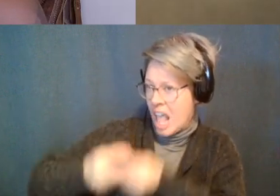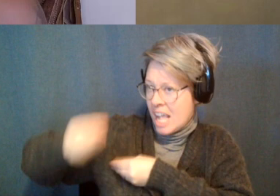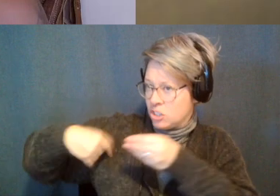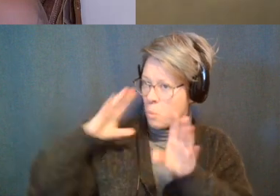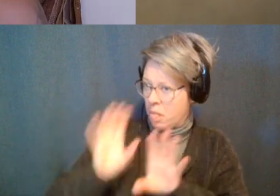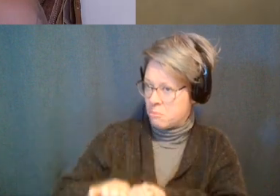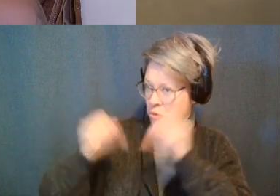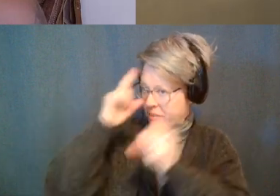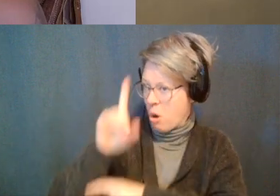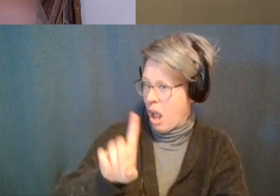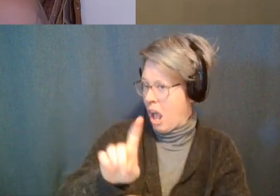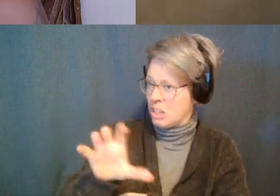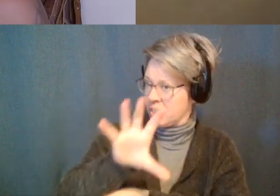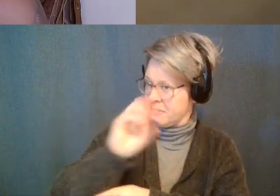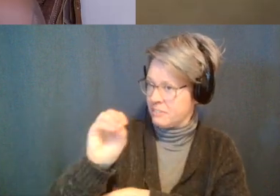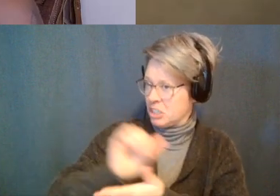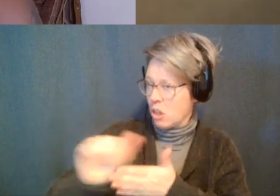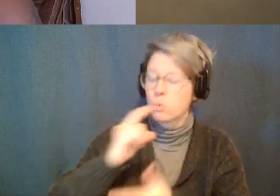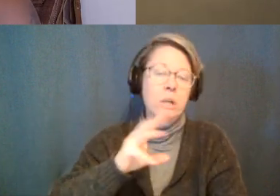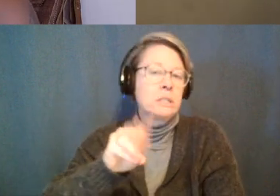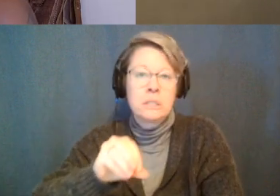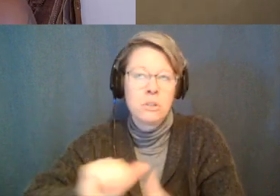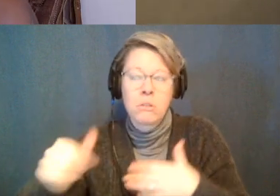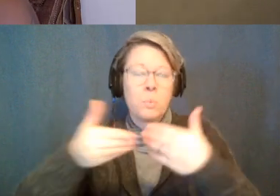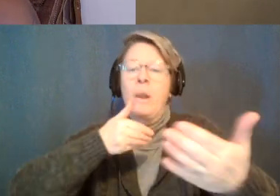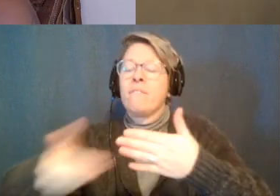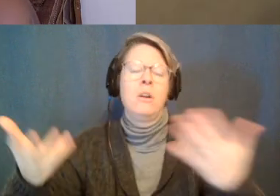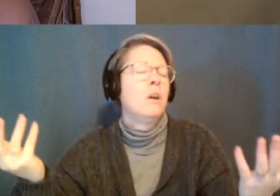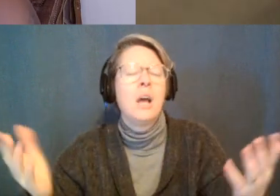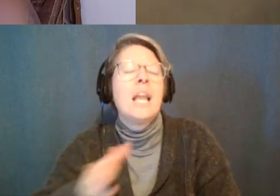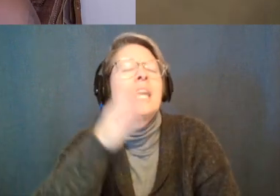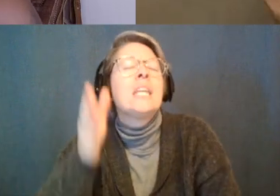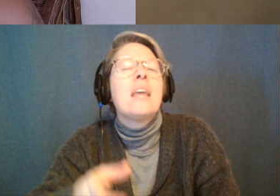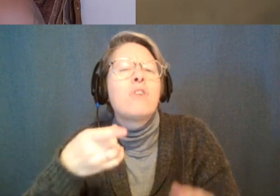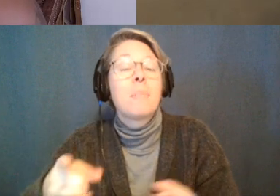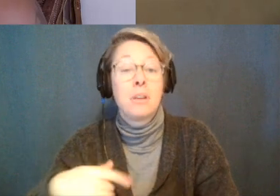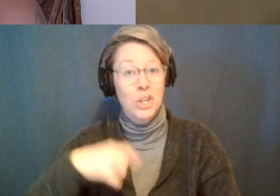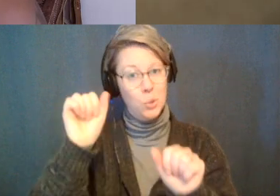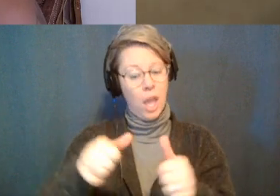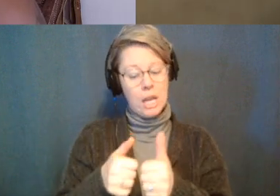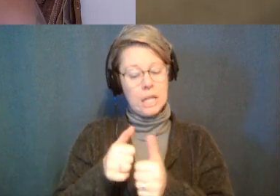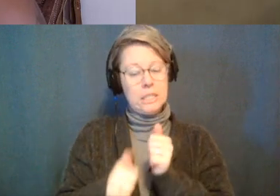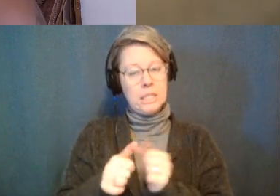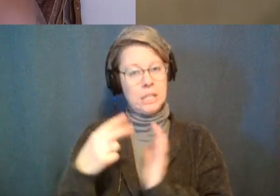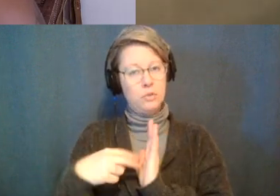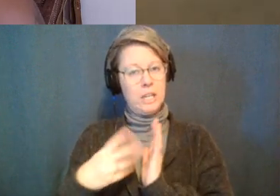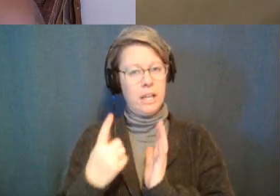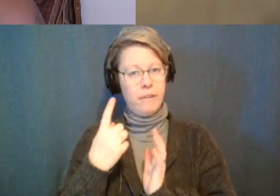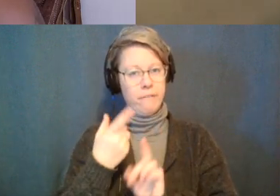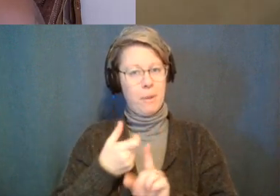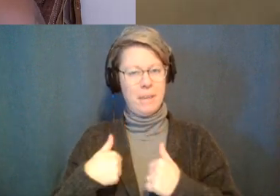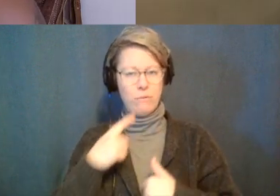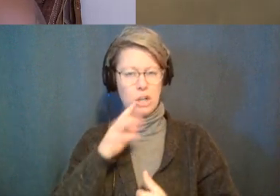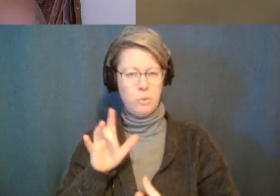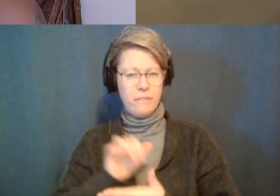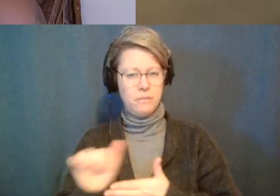150 or for 60 or like yeah they they say that you can get a text reading from me for 25 and i'm thinking you